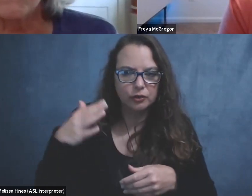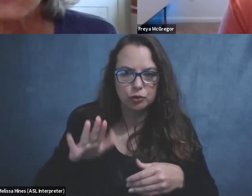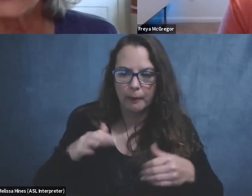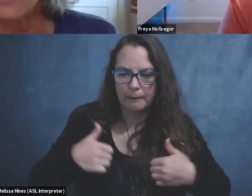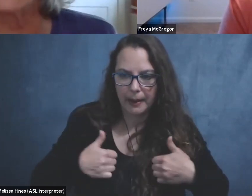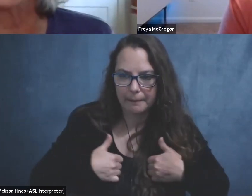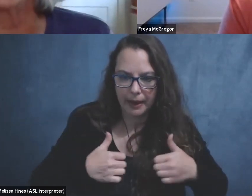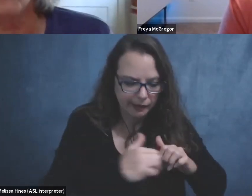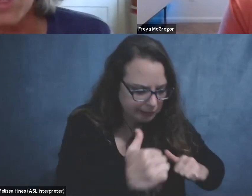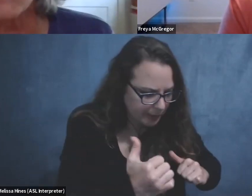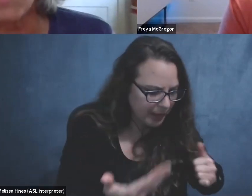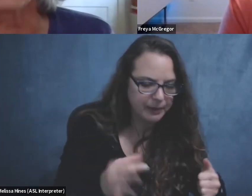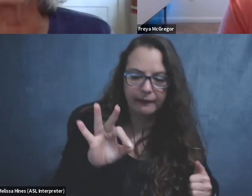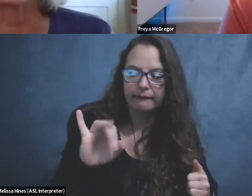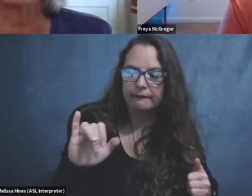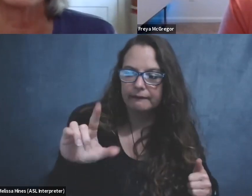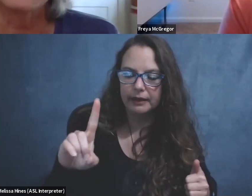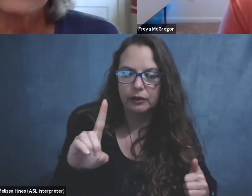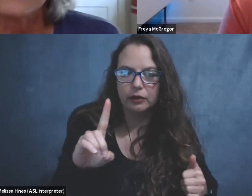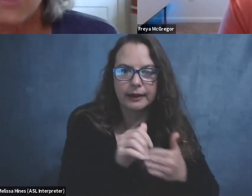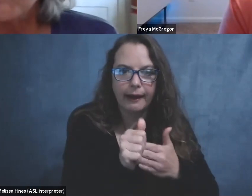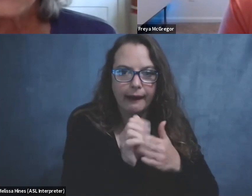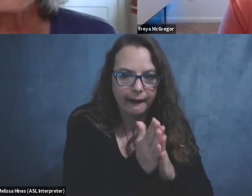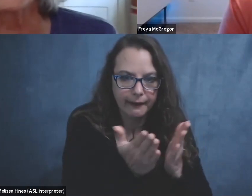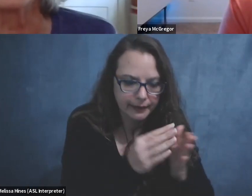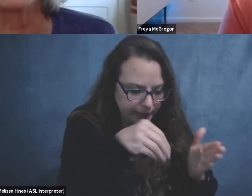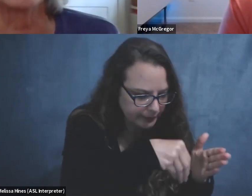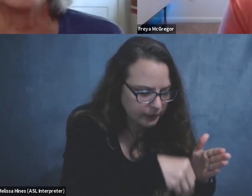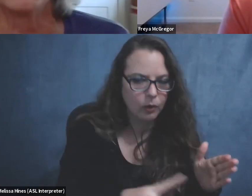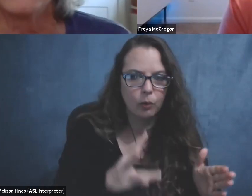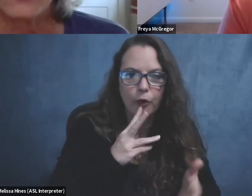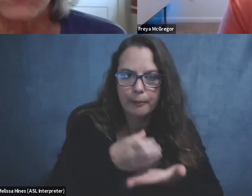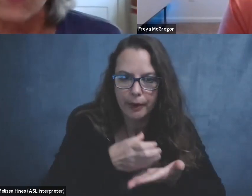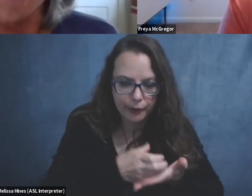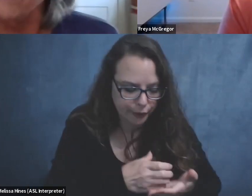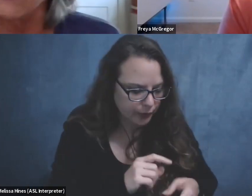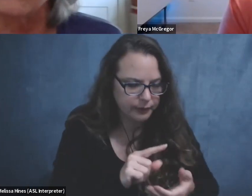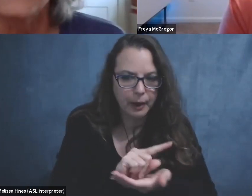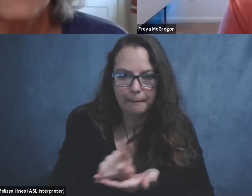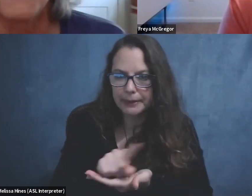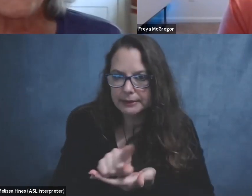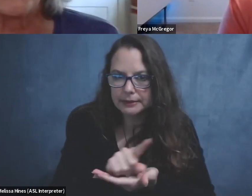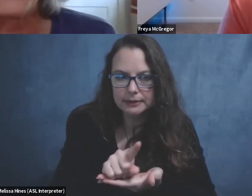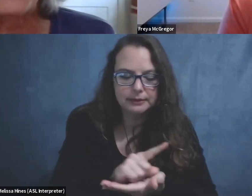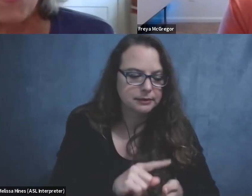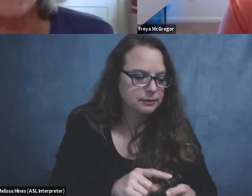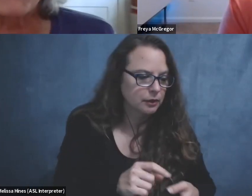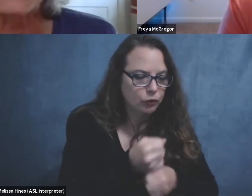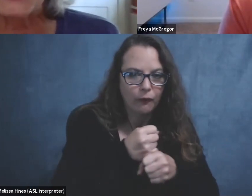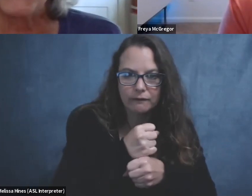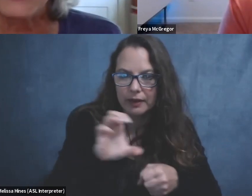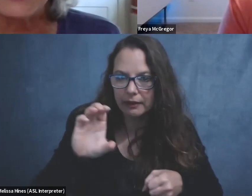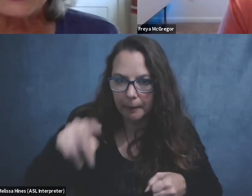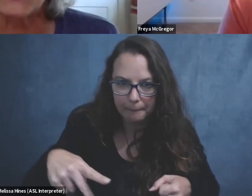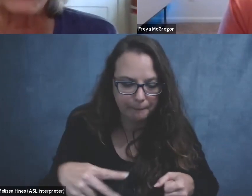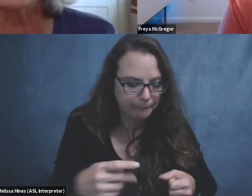you know, your field guides and your water bottles and your compass and your, you know, your coffee cup. Um, and so all the